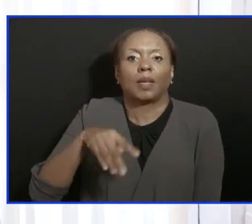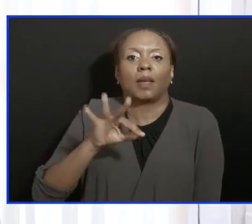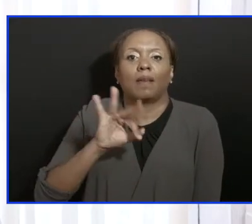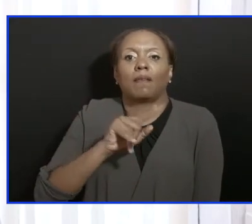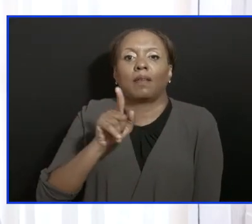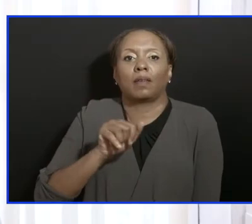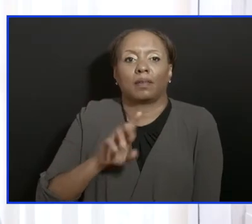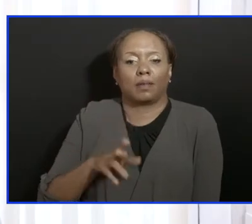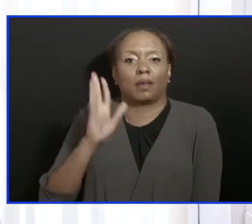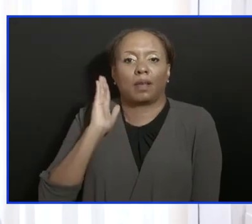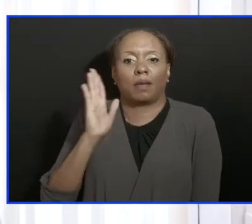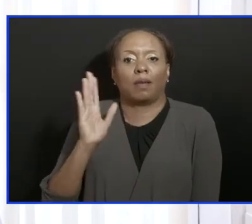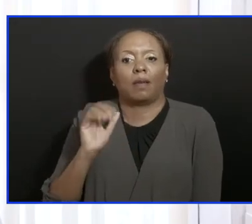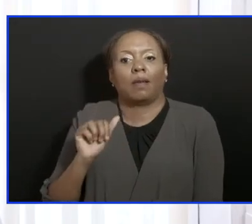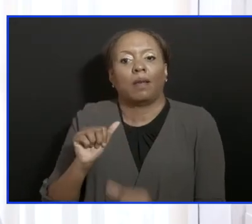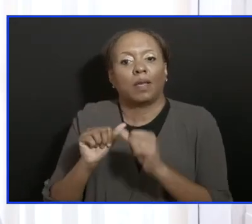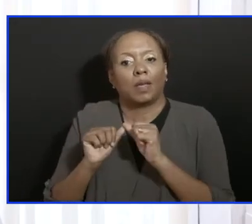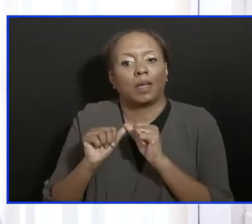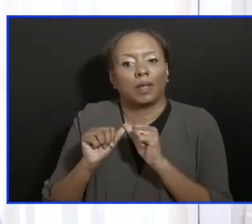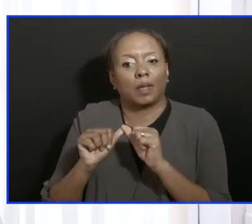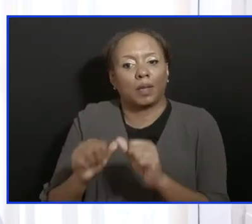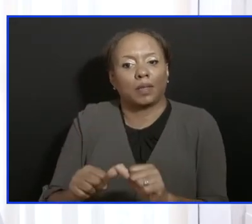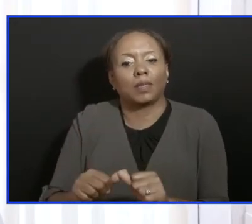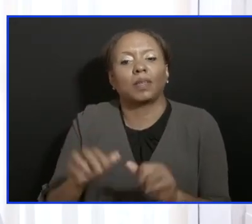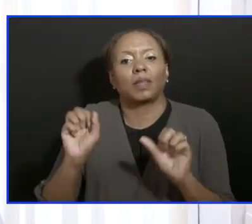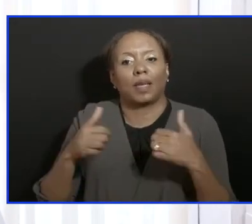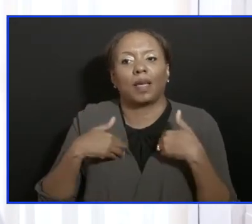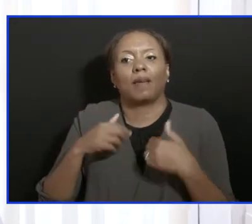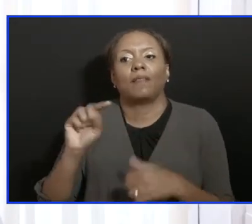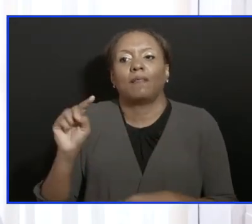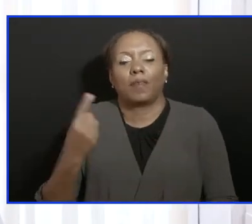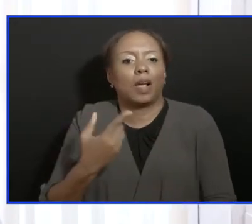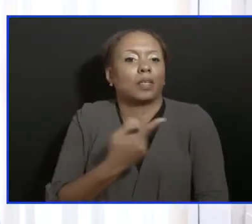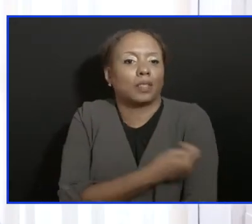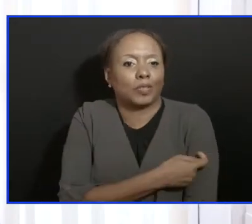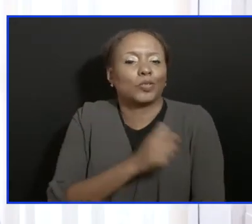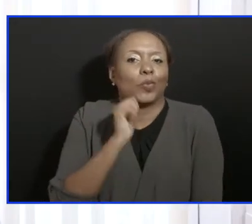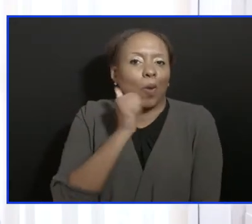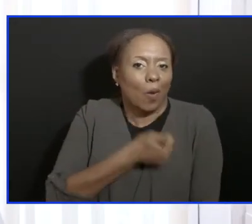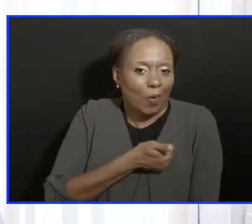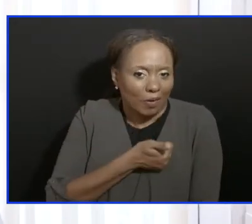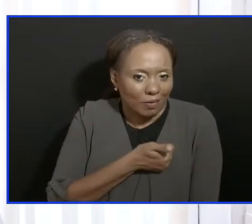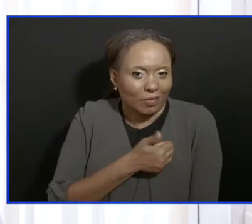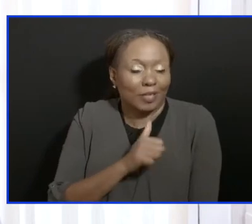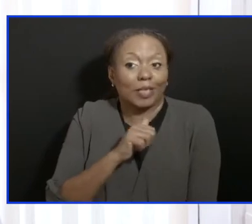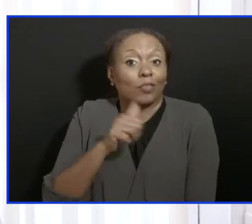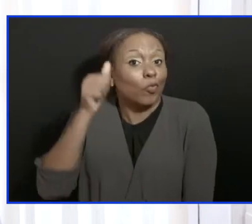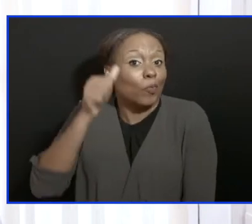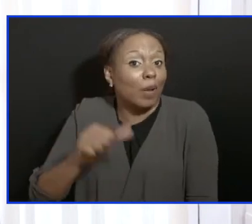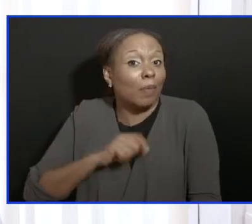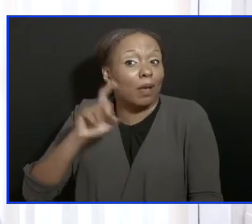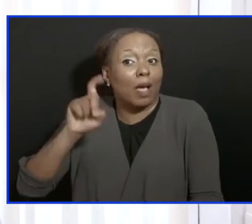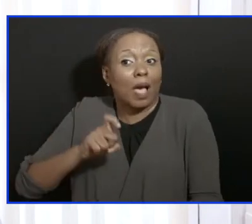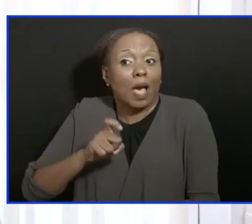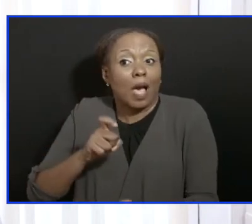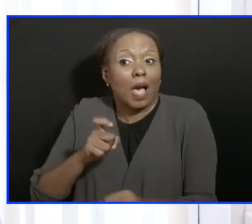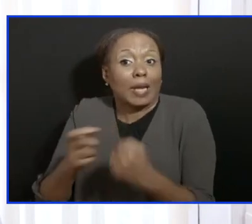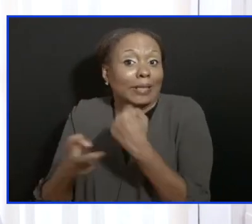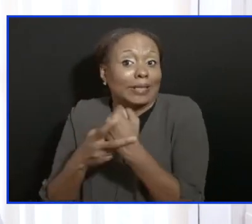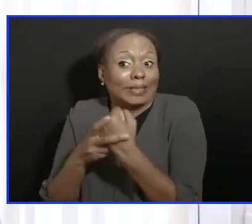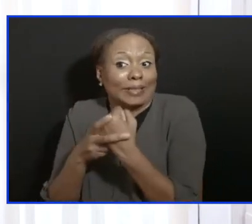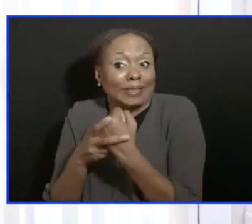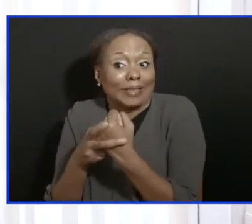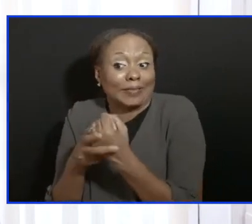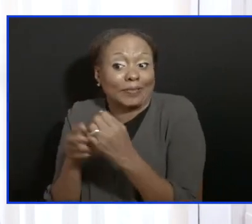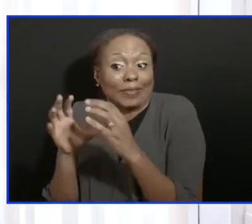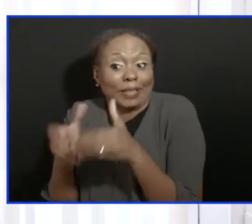vaccines will continue as first doses tomorrow, because we have enough to continue the first doses while this other group of